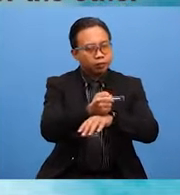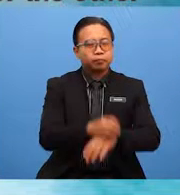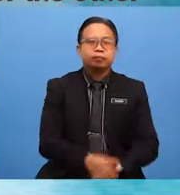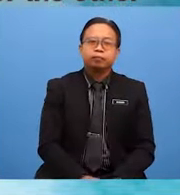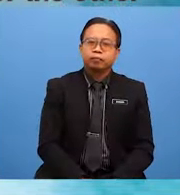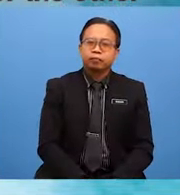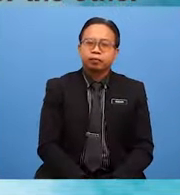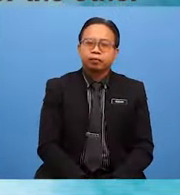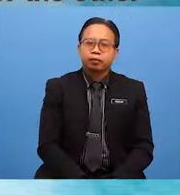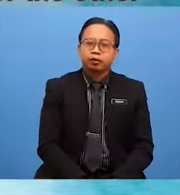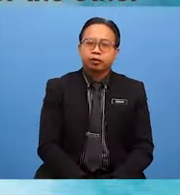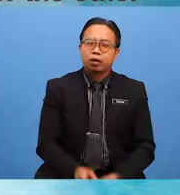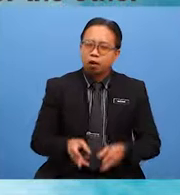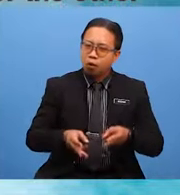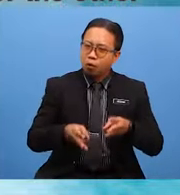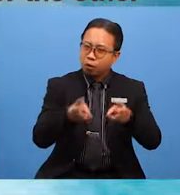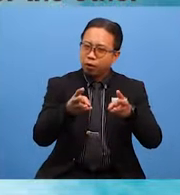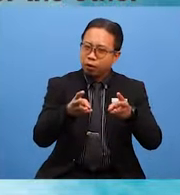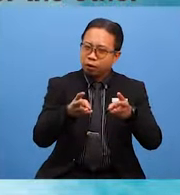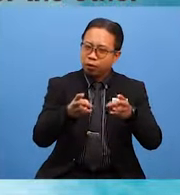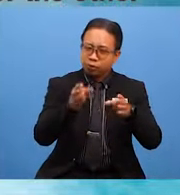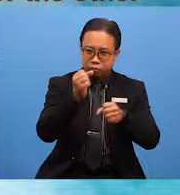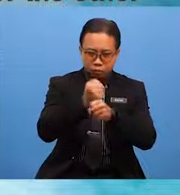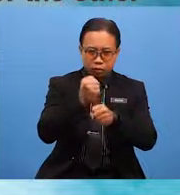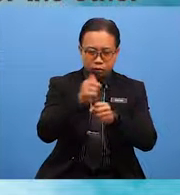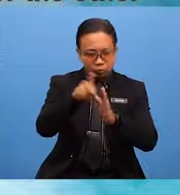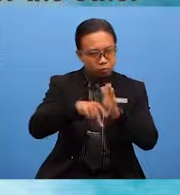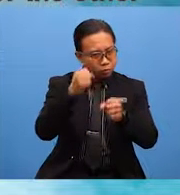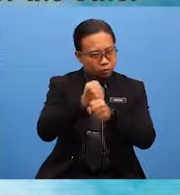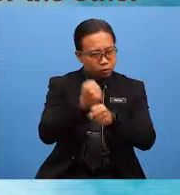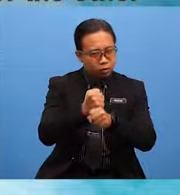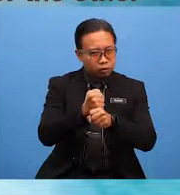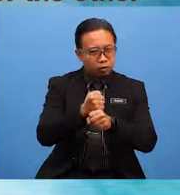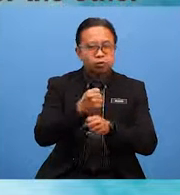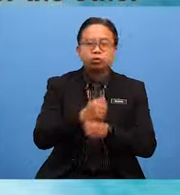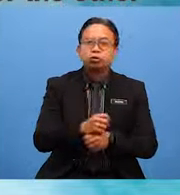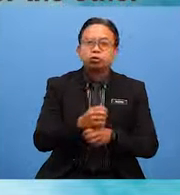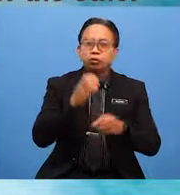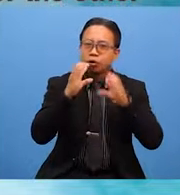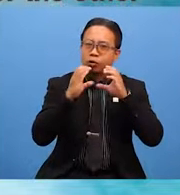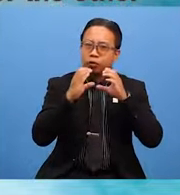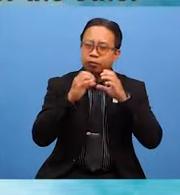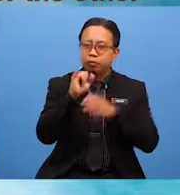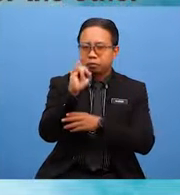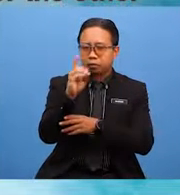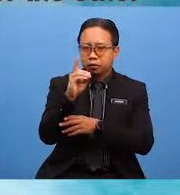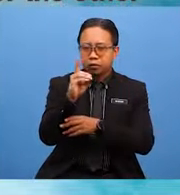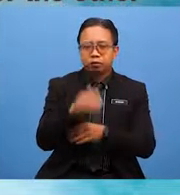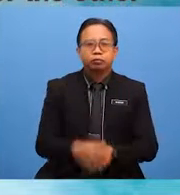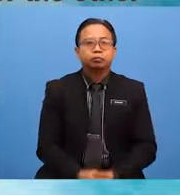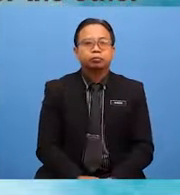The way the canteen attendants dress speak volume about hygiene. With their